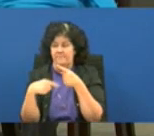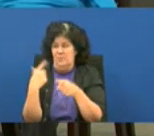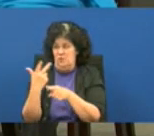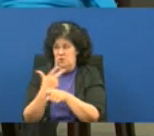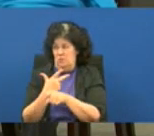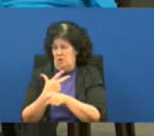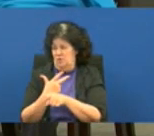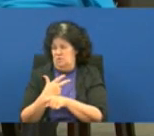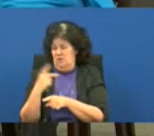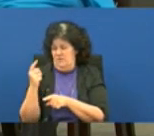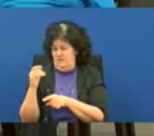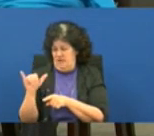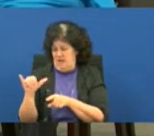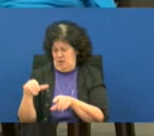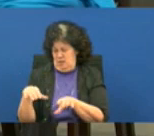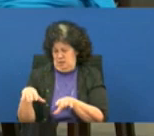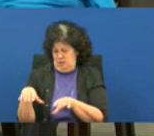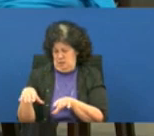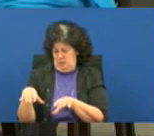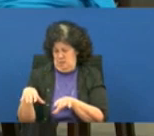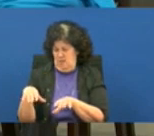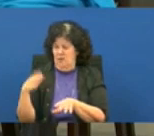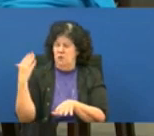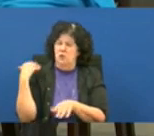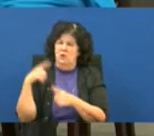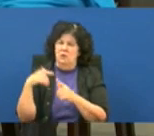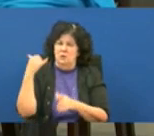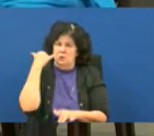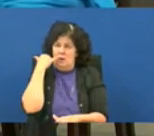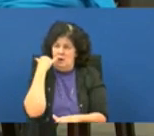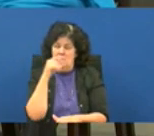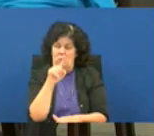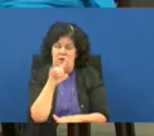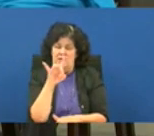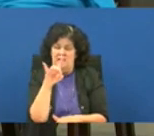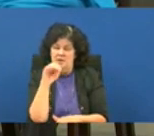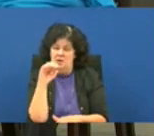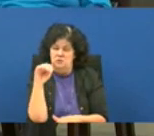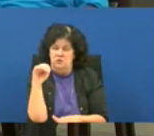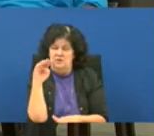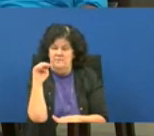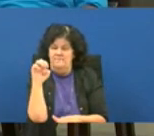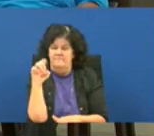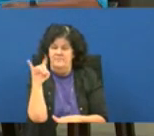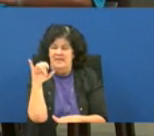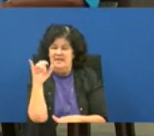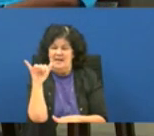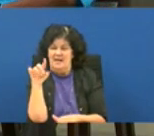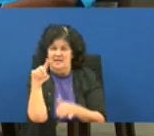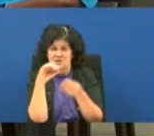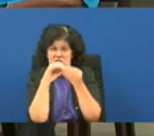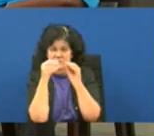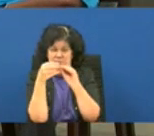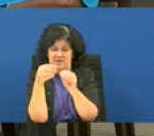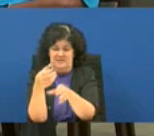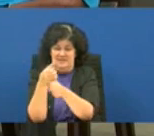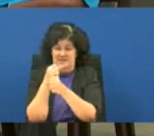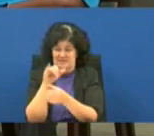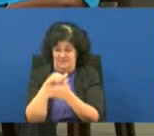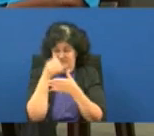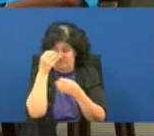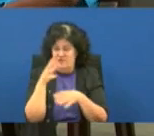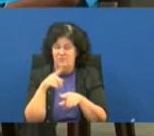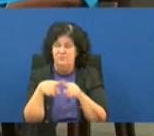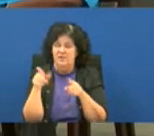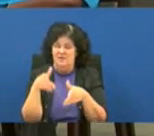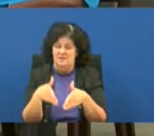months what they were doing was calling the 1-800 medicaid number and getting information that way but they only allowed